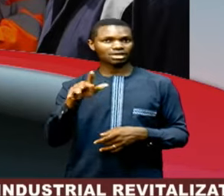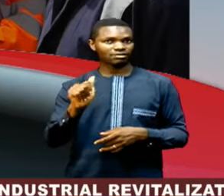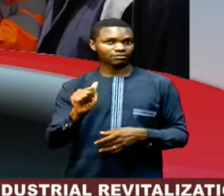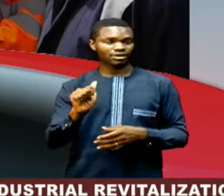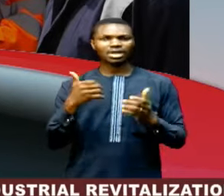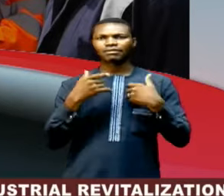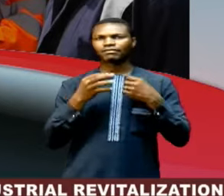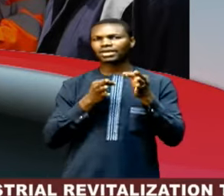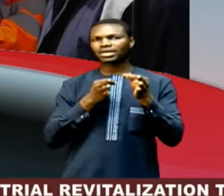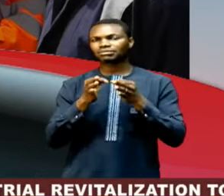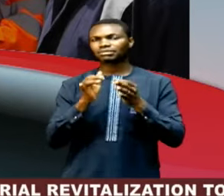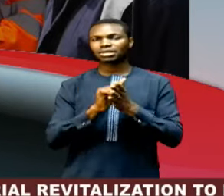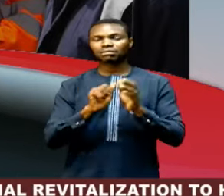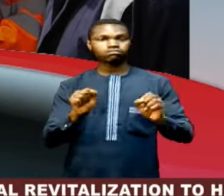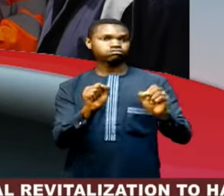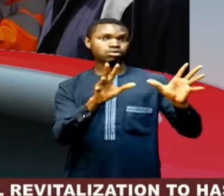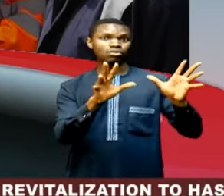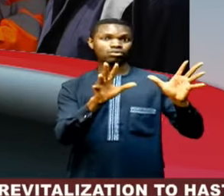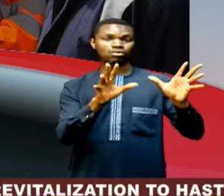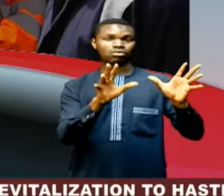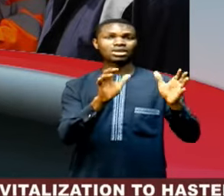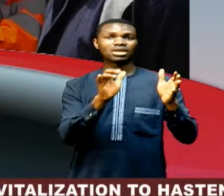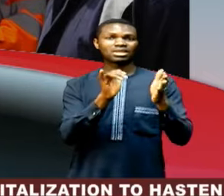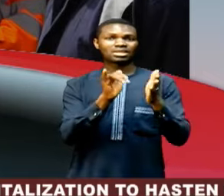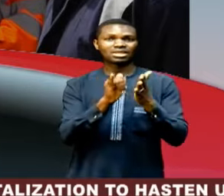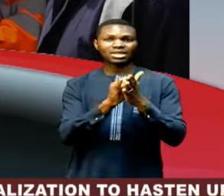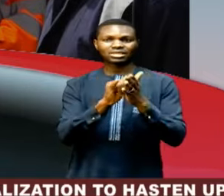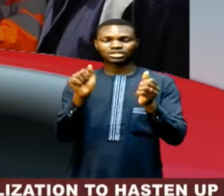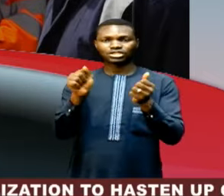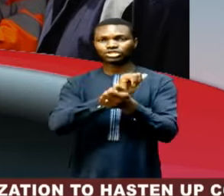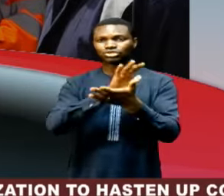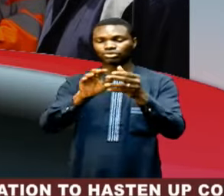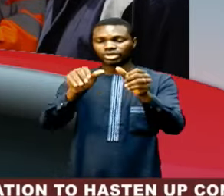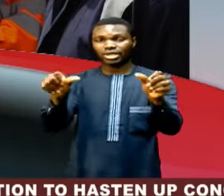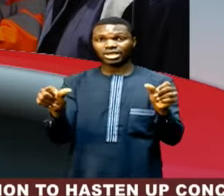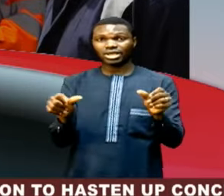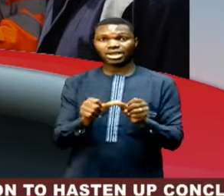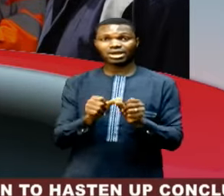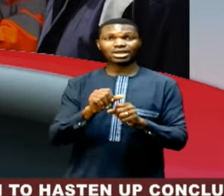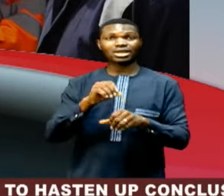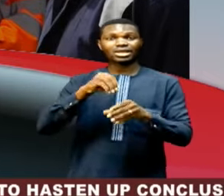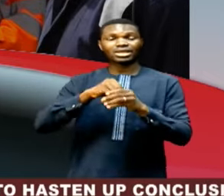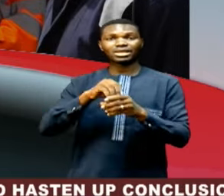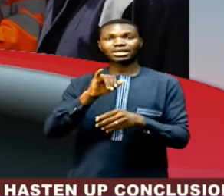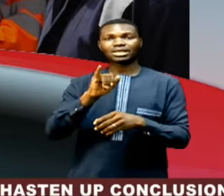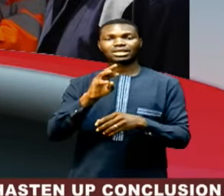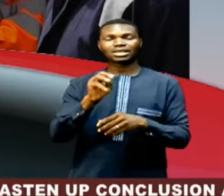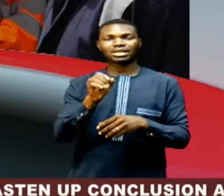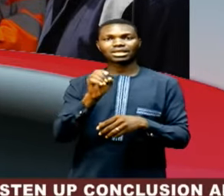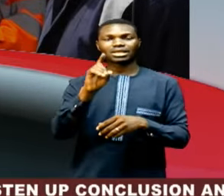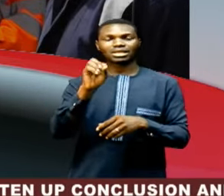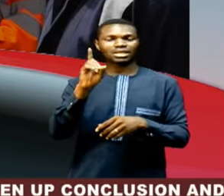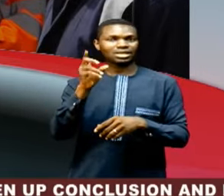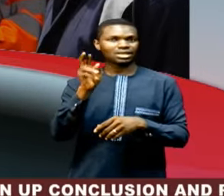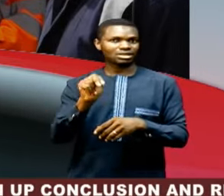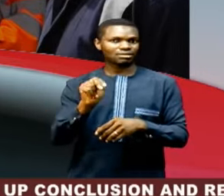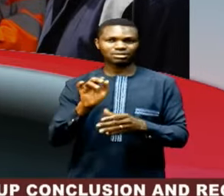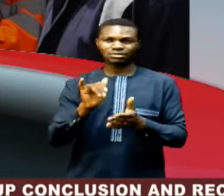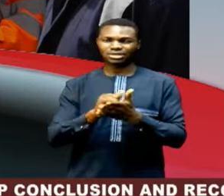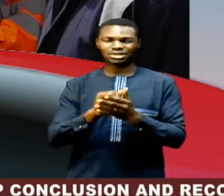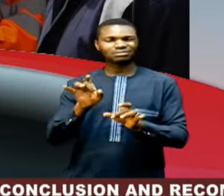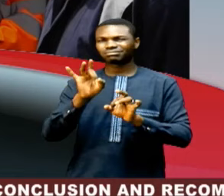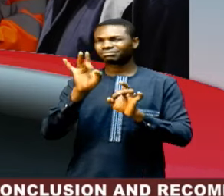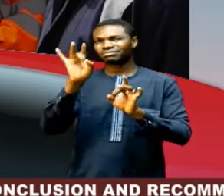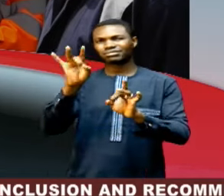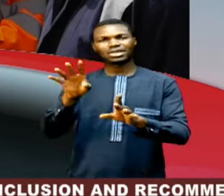has described the explosion, the wrecked an area in Ibadan, as tragic and a monumental loss. The NEMA boss